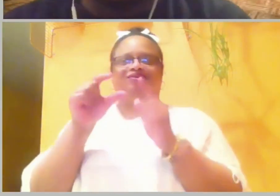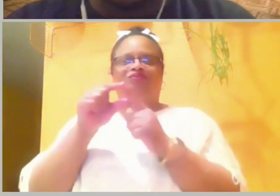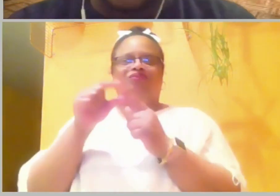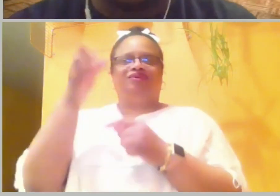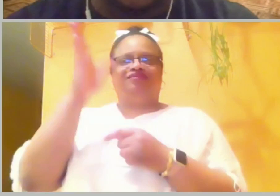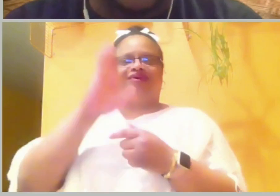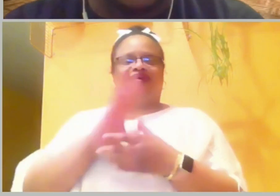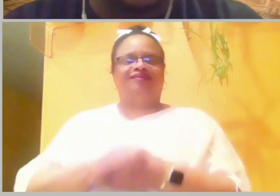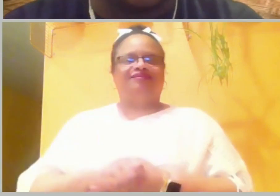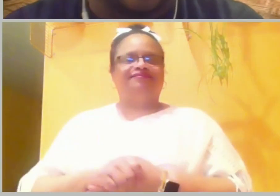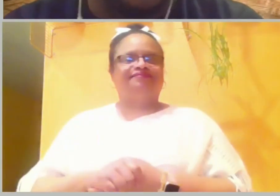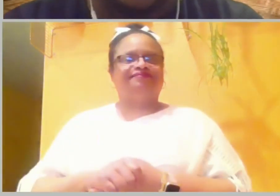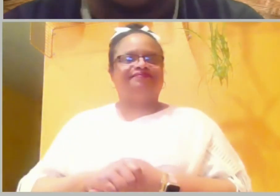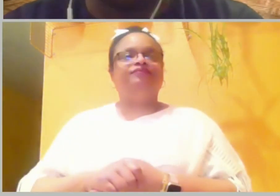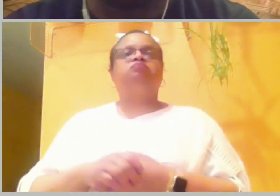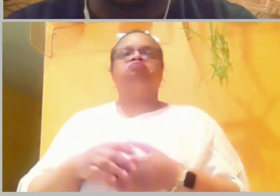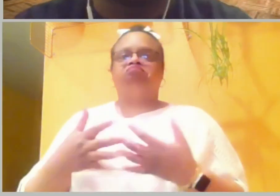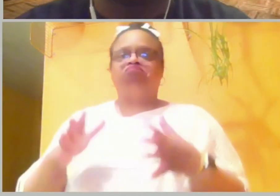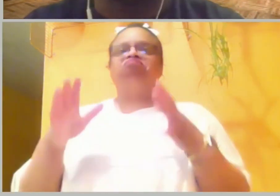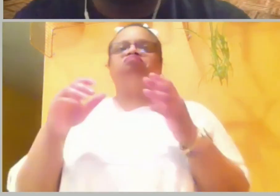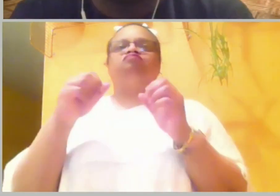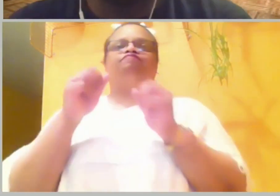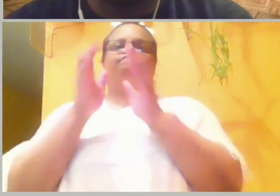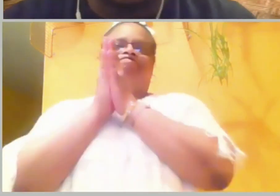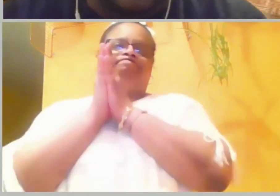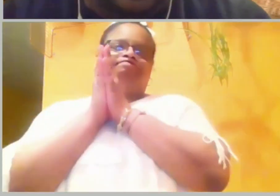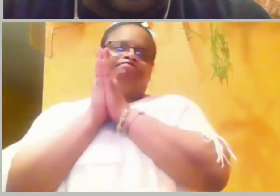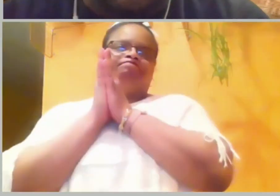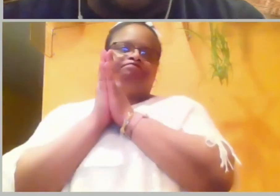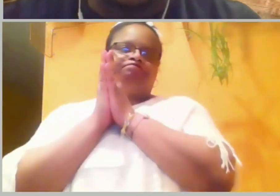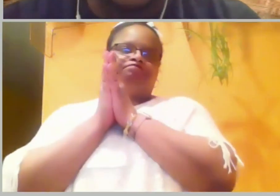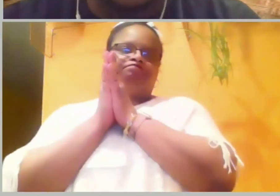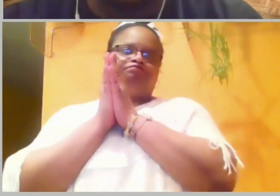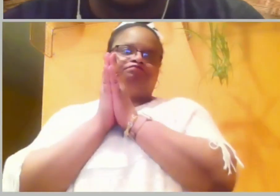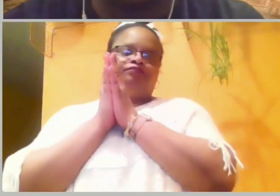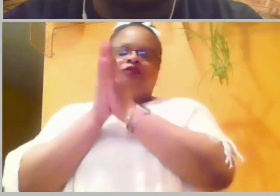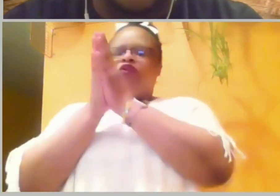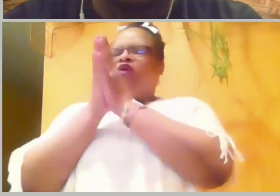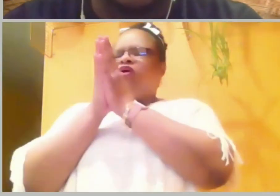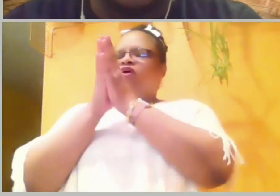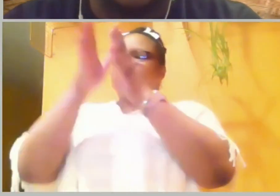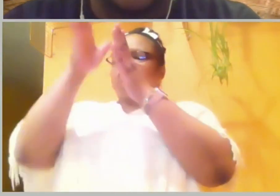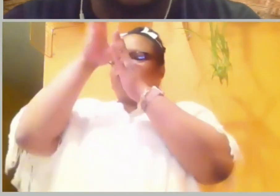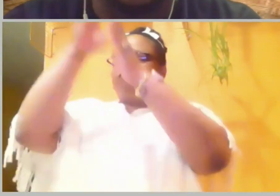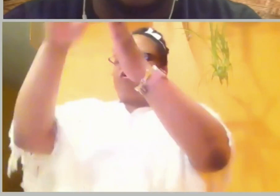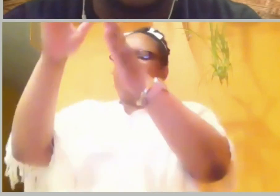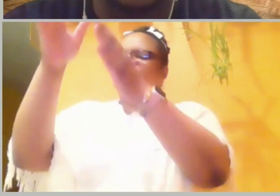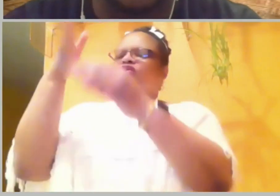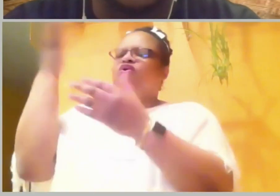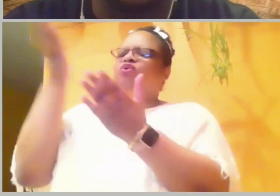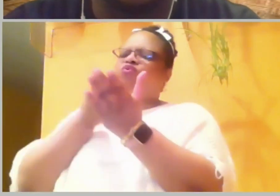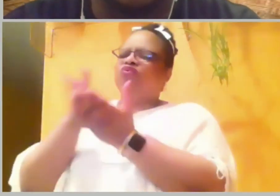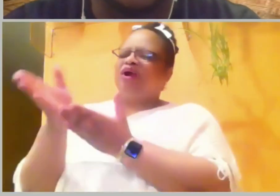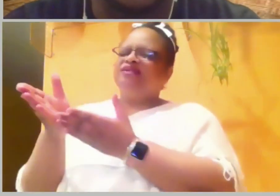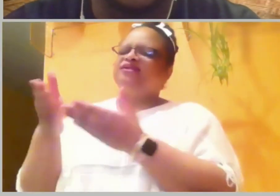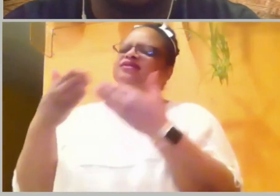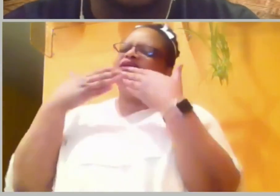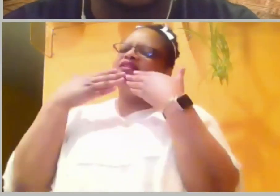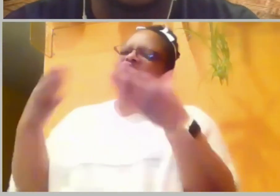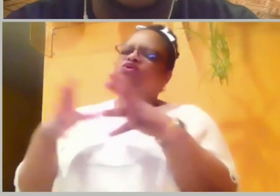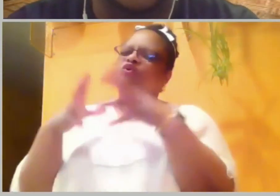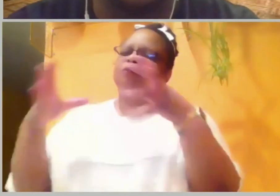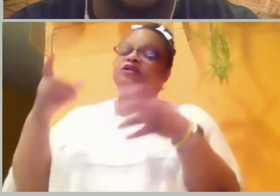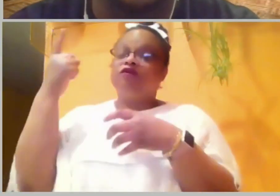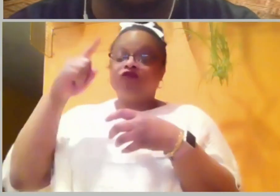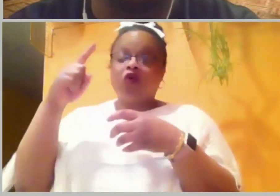Amen. With that, let's open up with a word of prayer. Father, righteous and eternal Father, we thank you so much for just giving